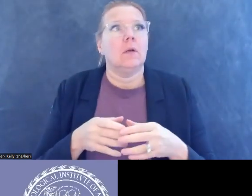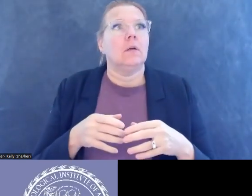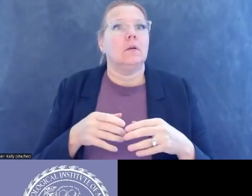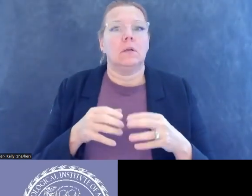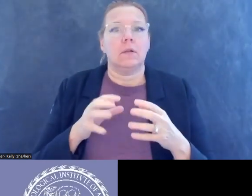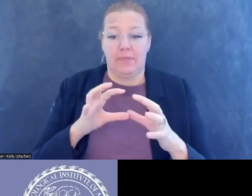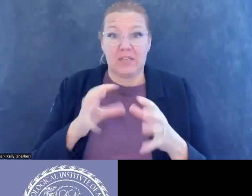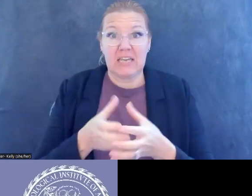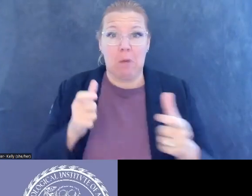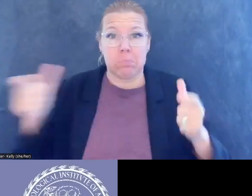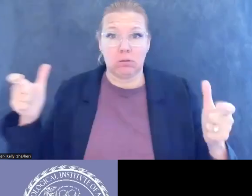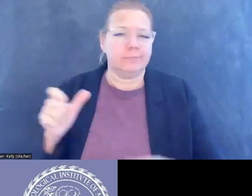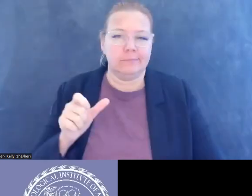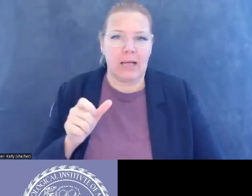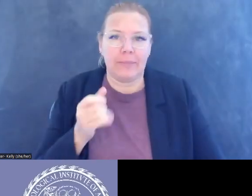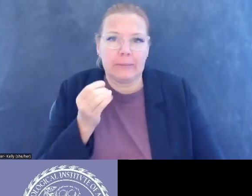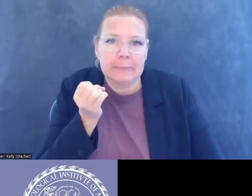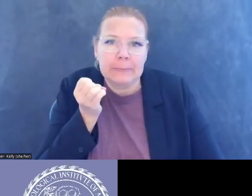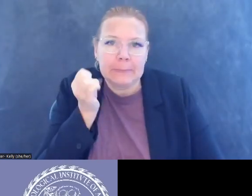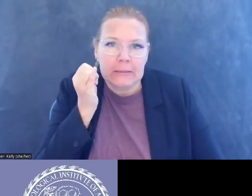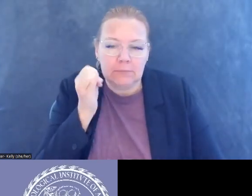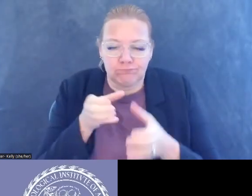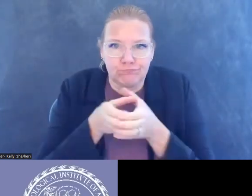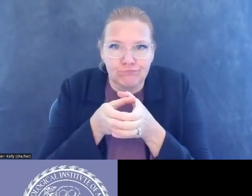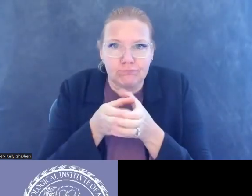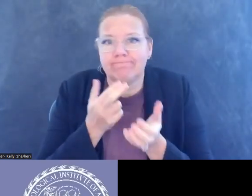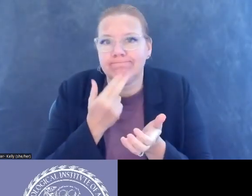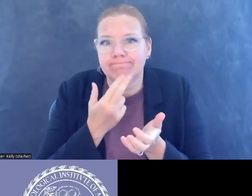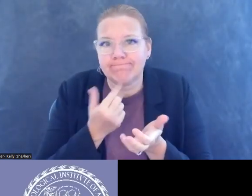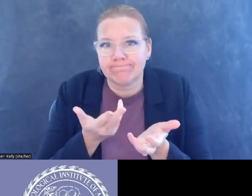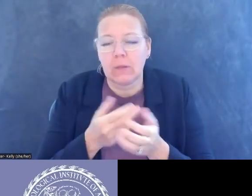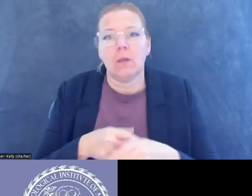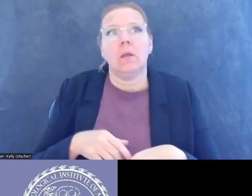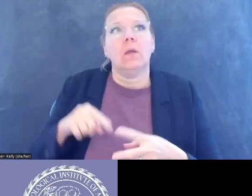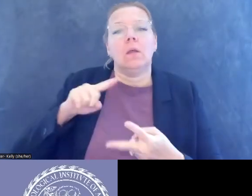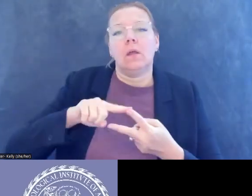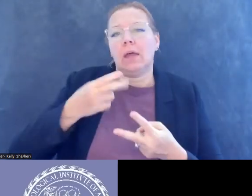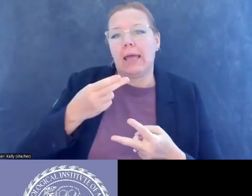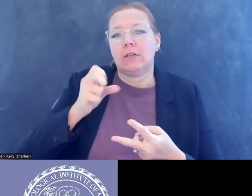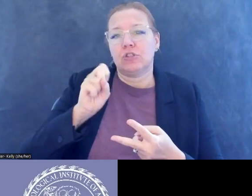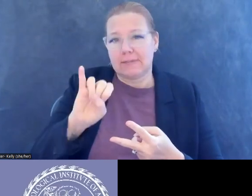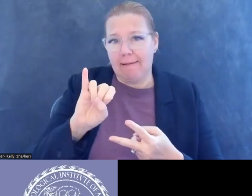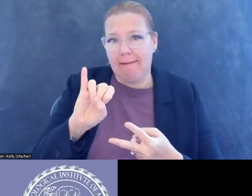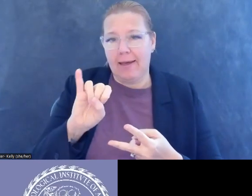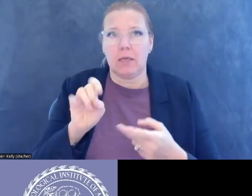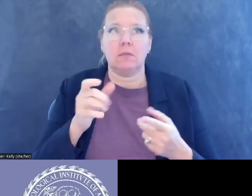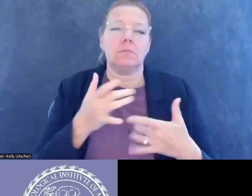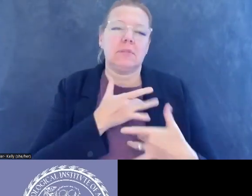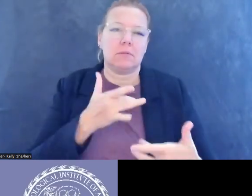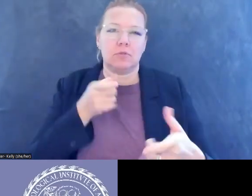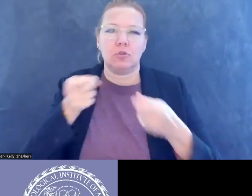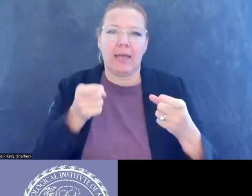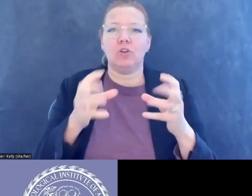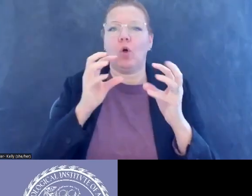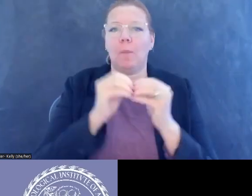in number, and I would say that it happens that HSI handles more of the antiquities